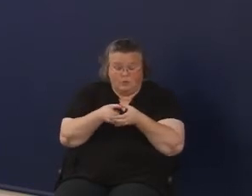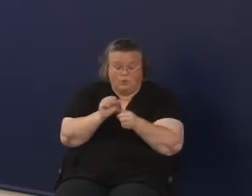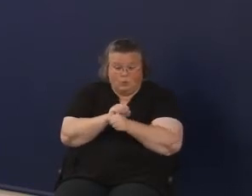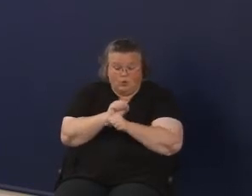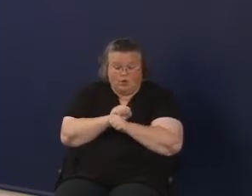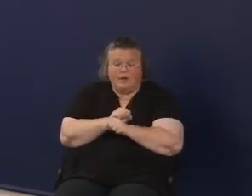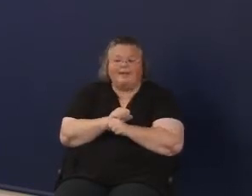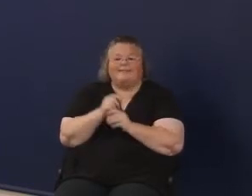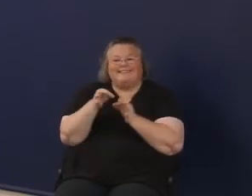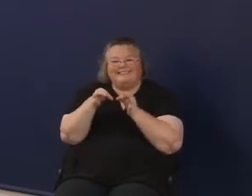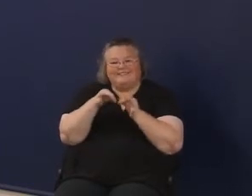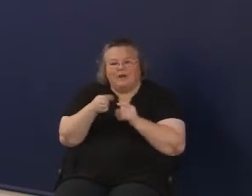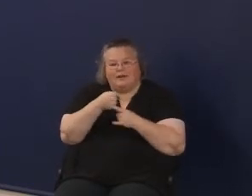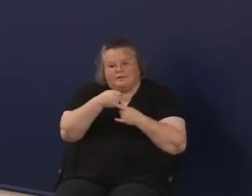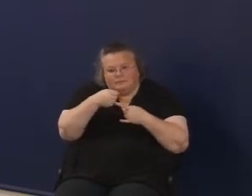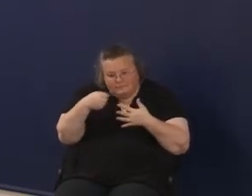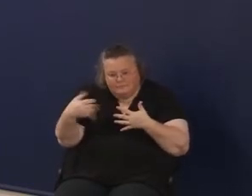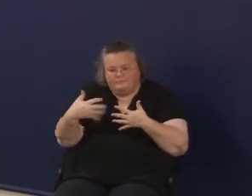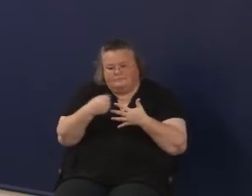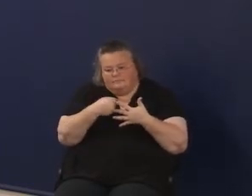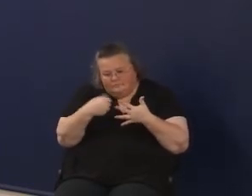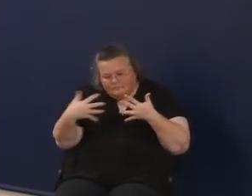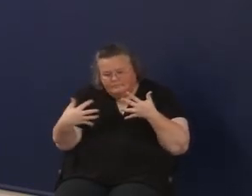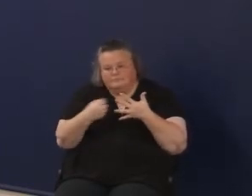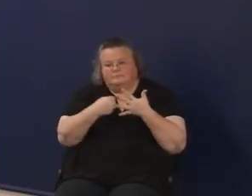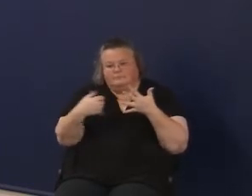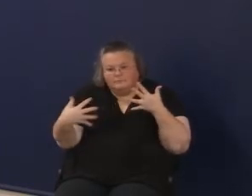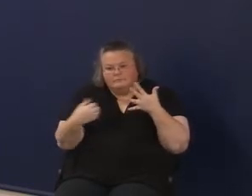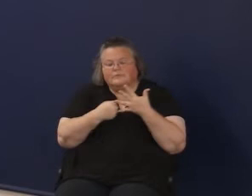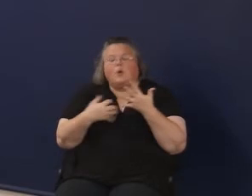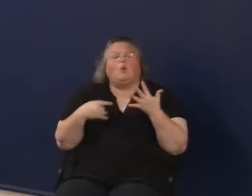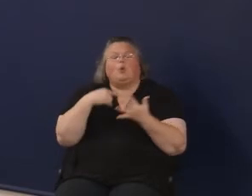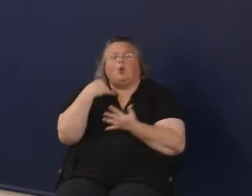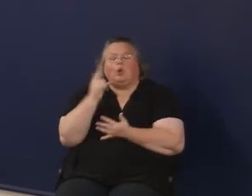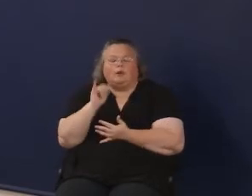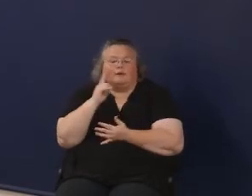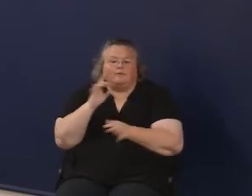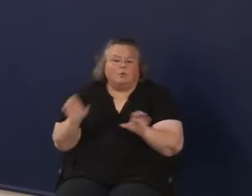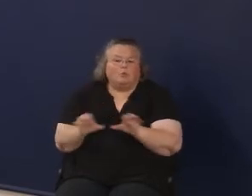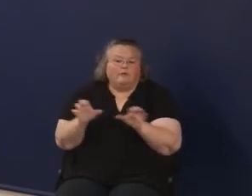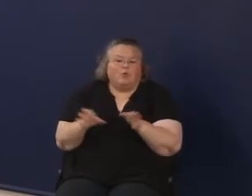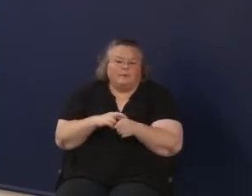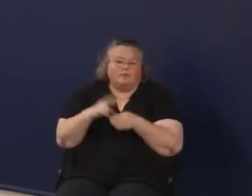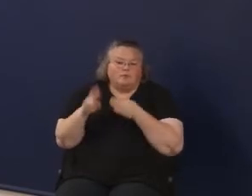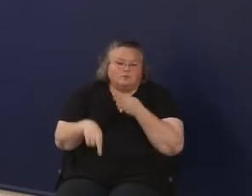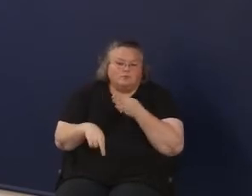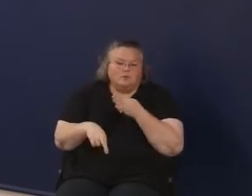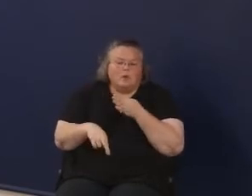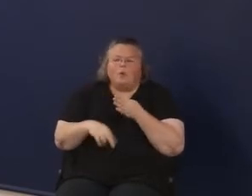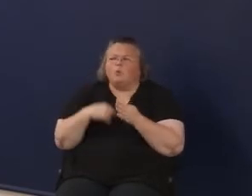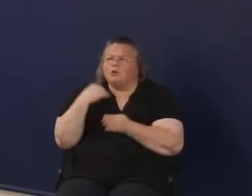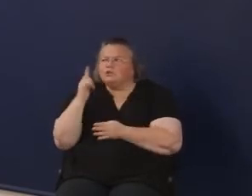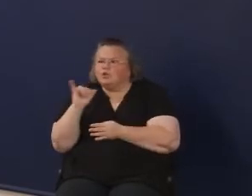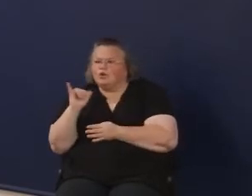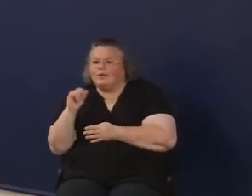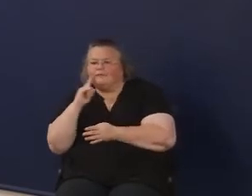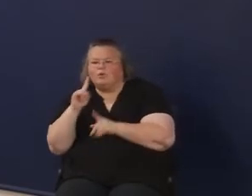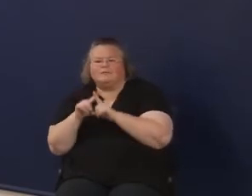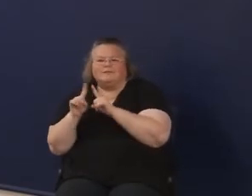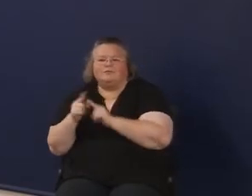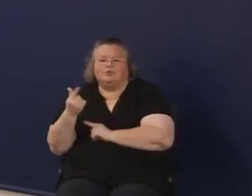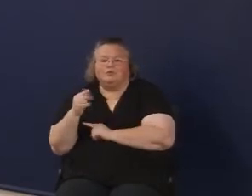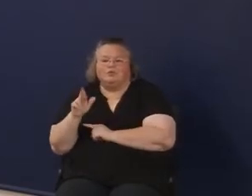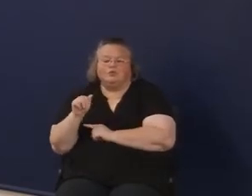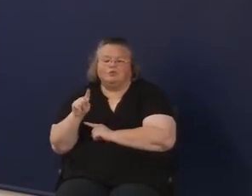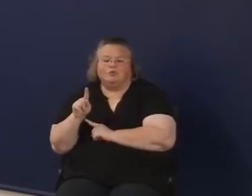actually begin to define for each one of those what the performance outcomes would be and what would that look like at various grade